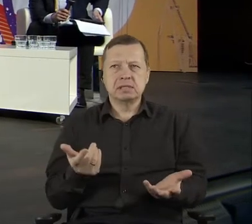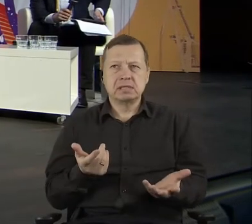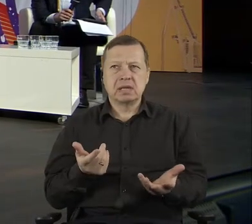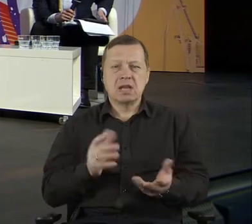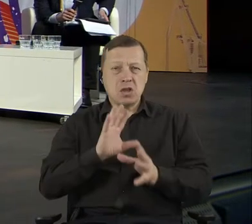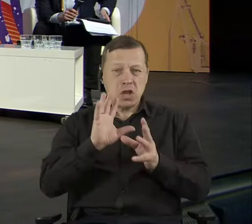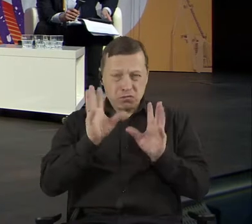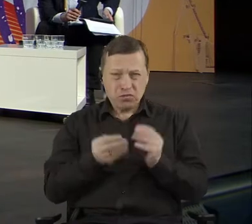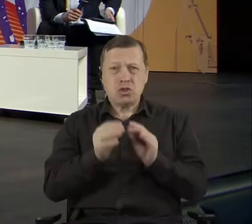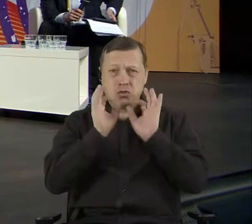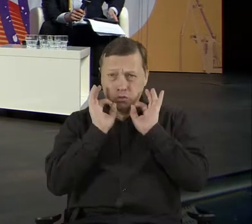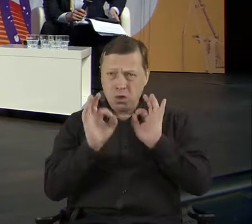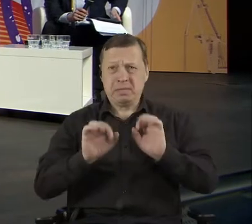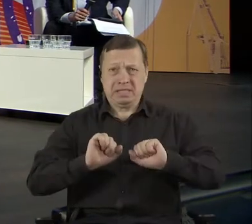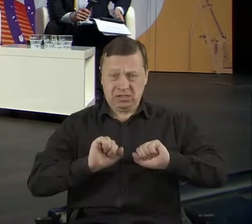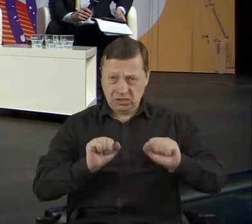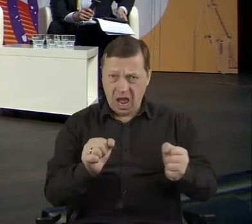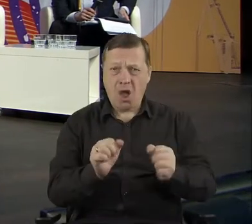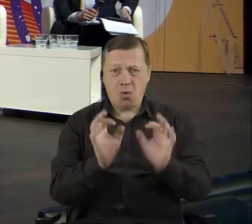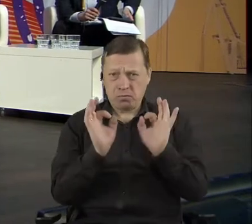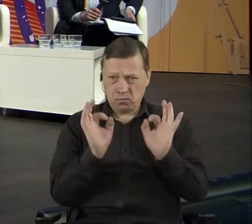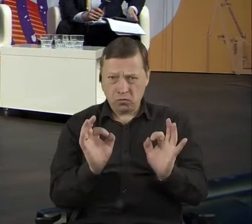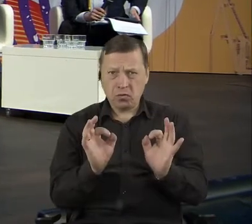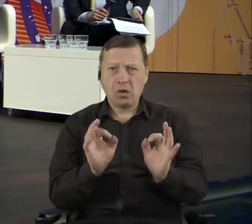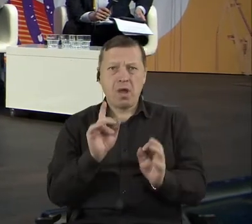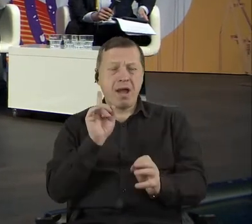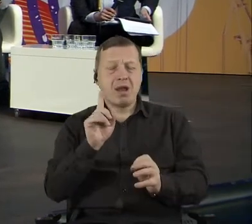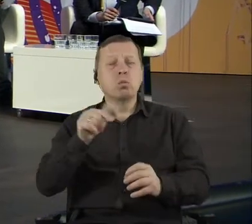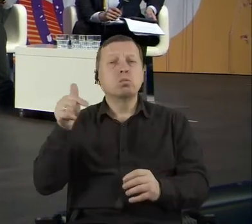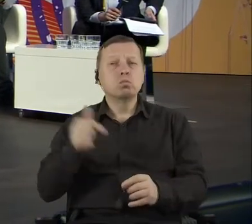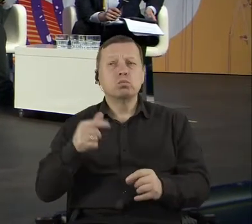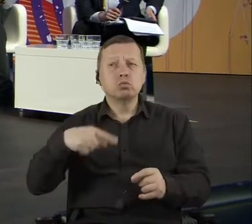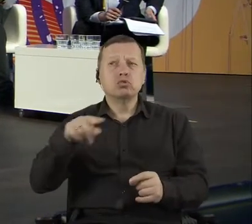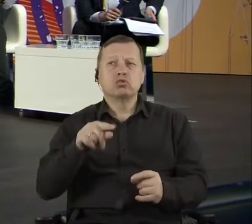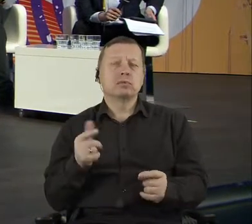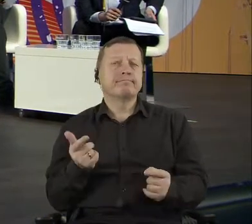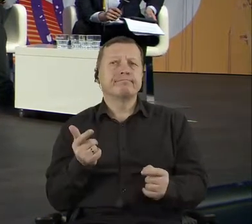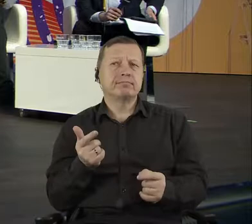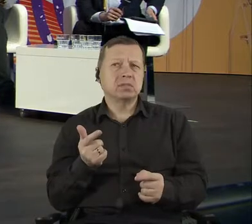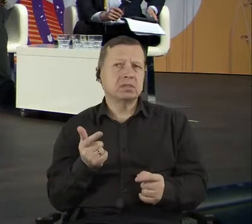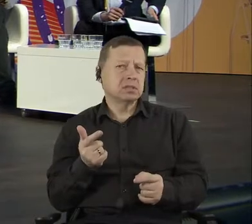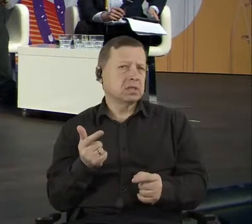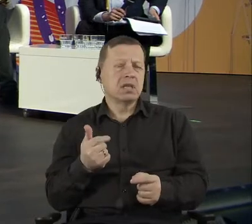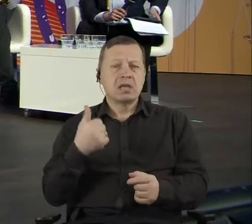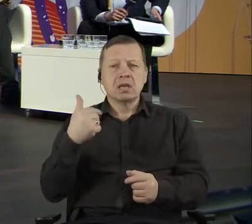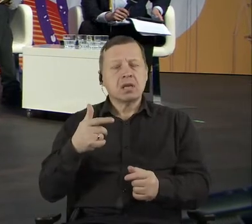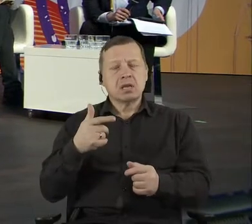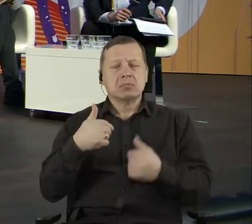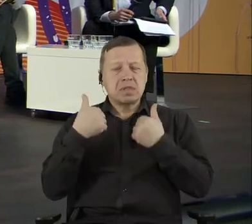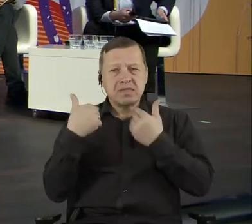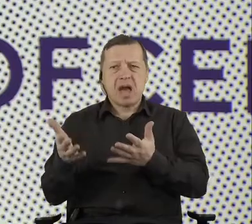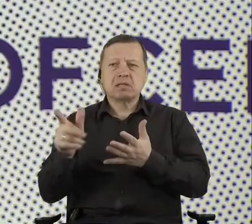benefit and to make it possible to everybody to check everything online. And so since the